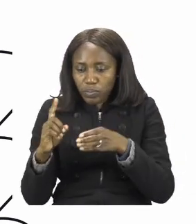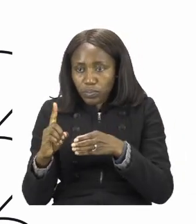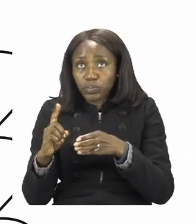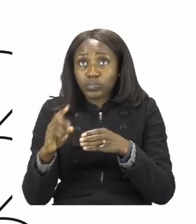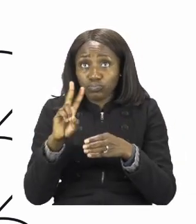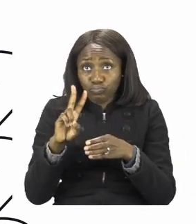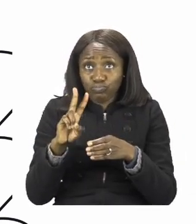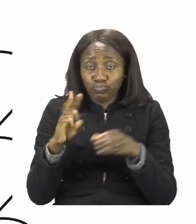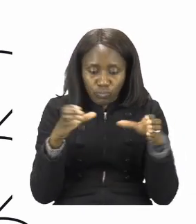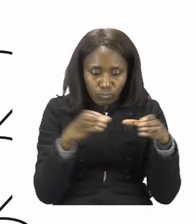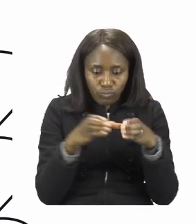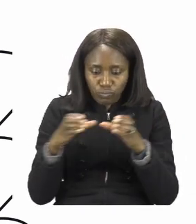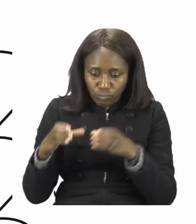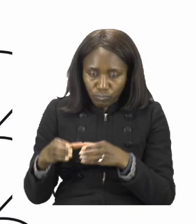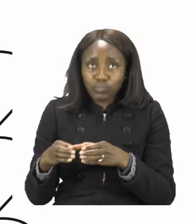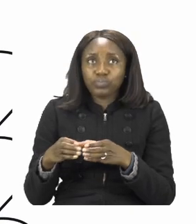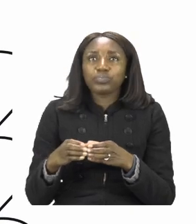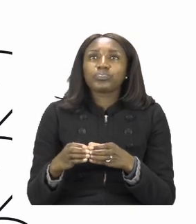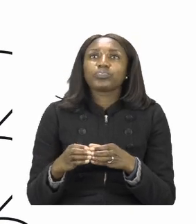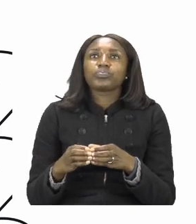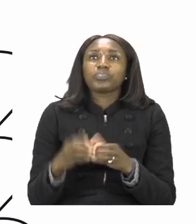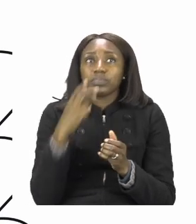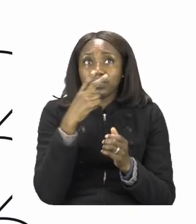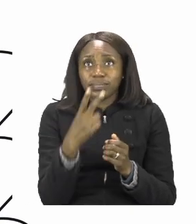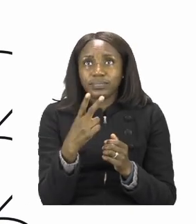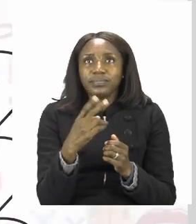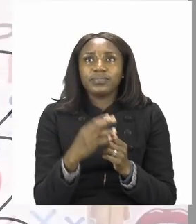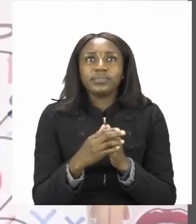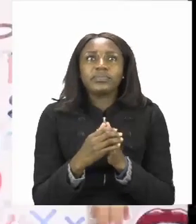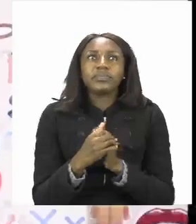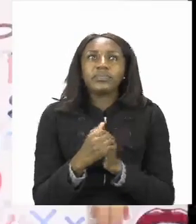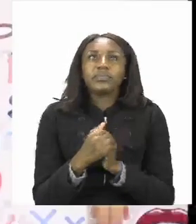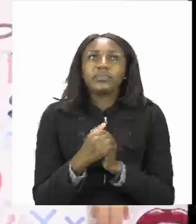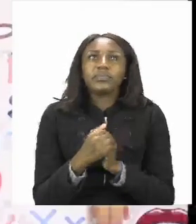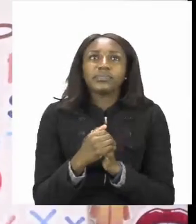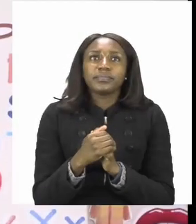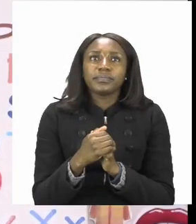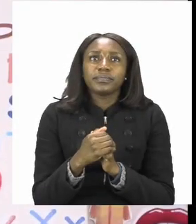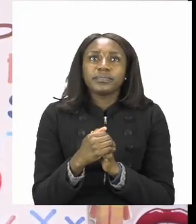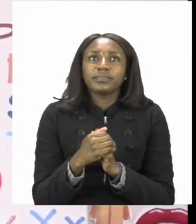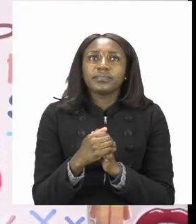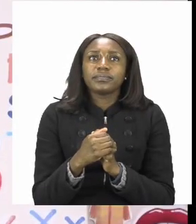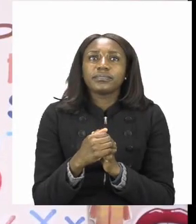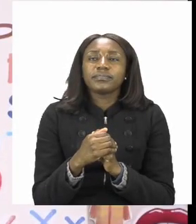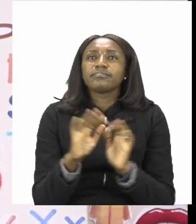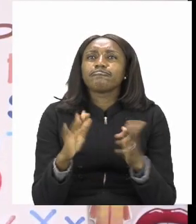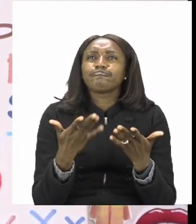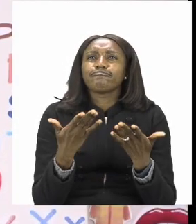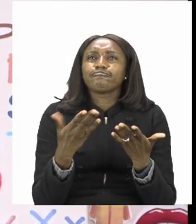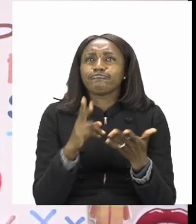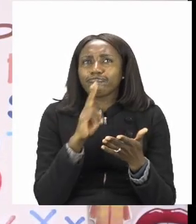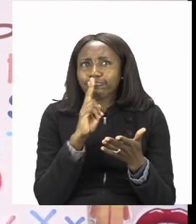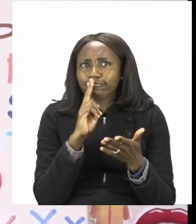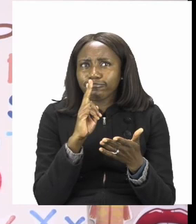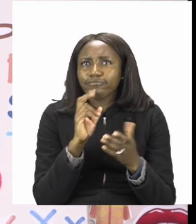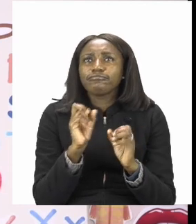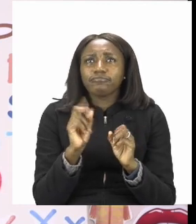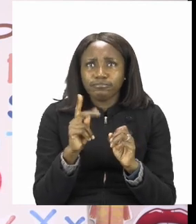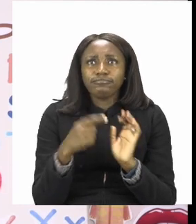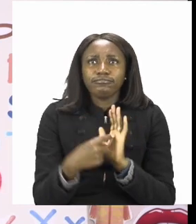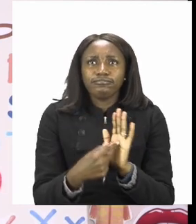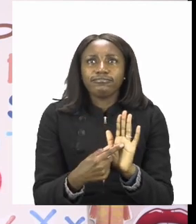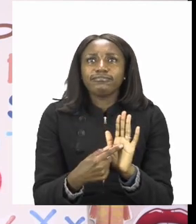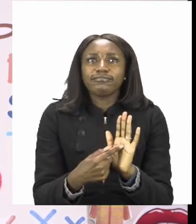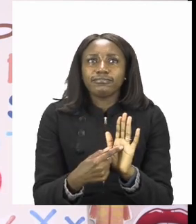is the one we're going to do together. Let's take a look. So in order for us to answer the first one which says two times